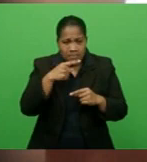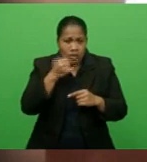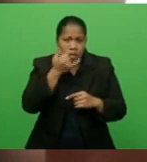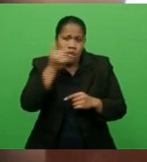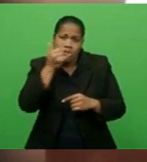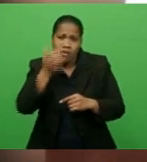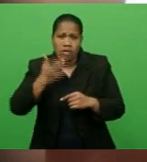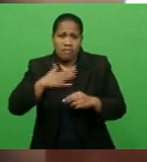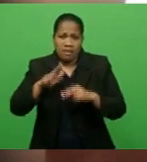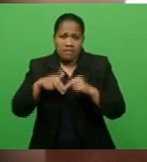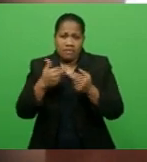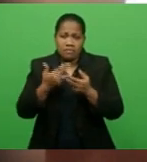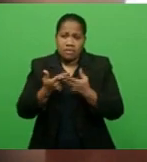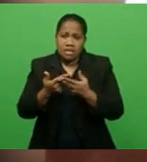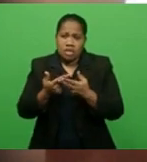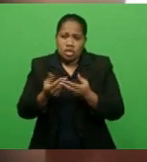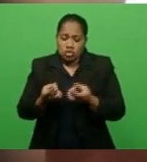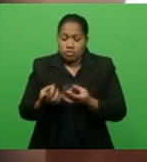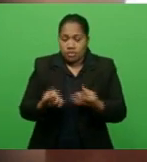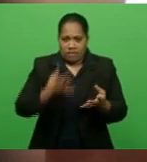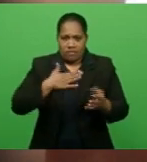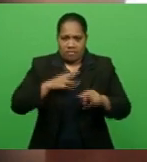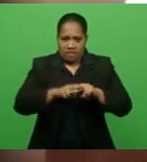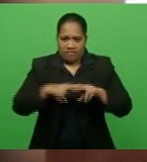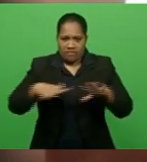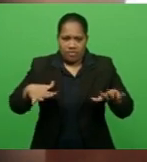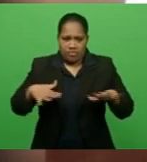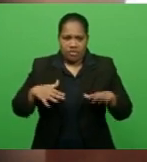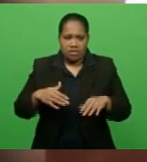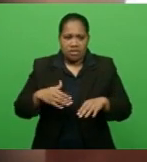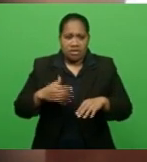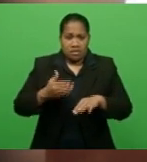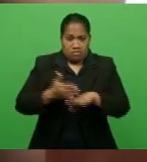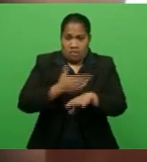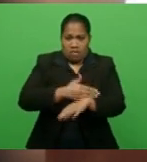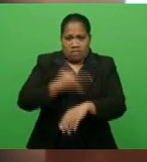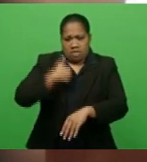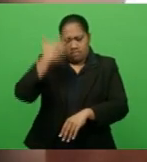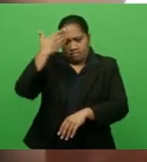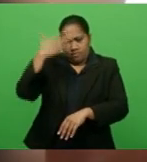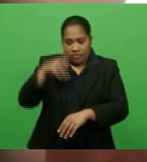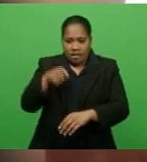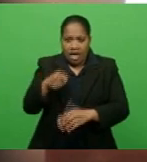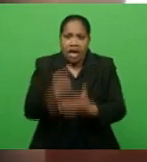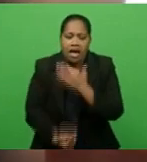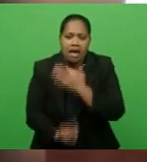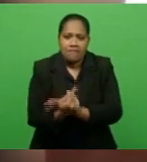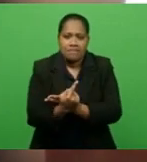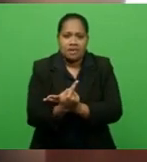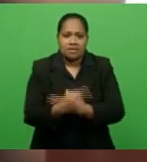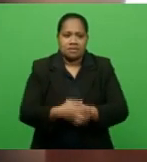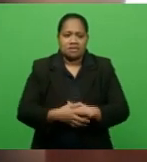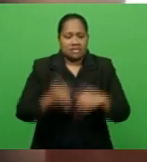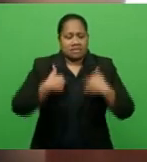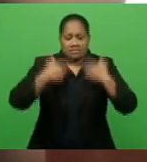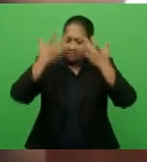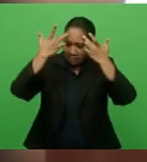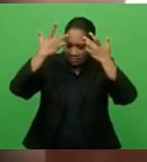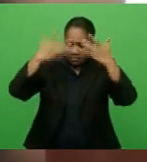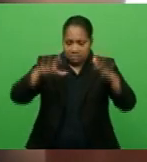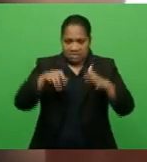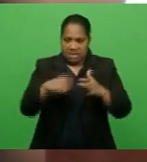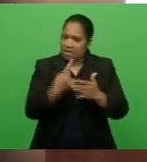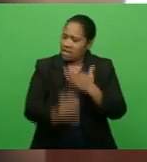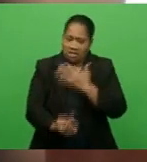my funeral before any of this. And I had no idea that